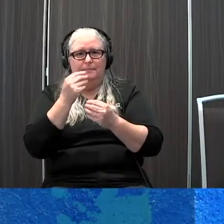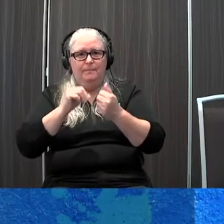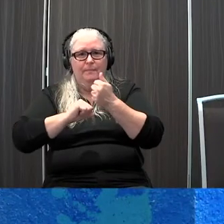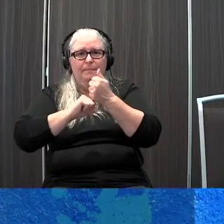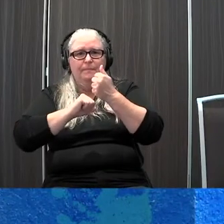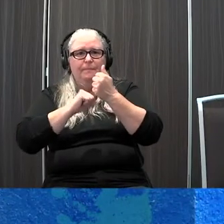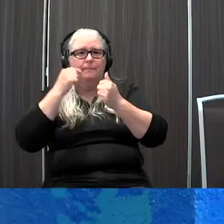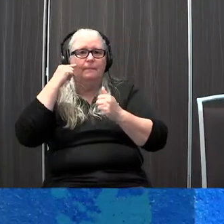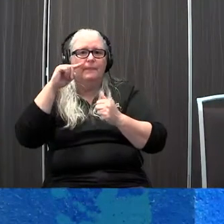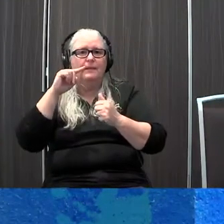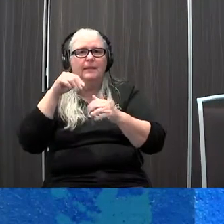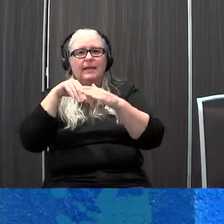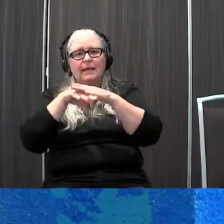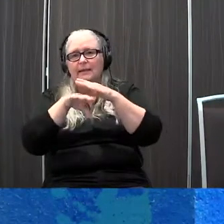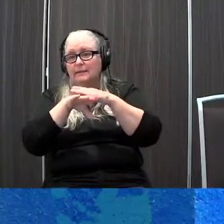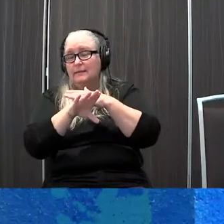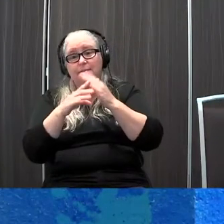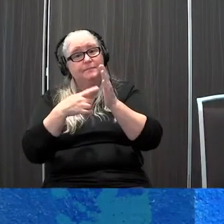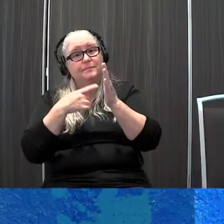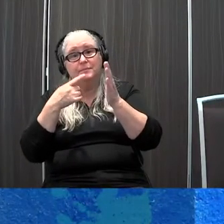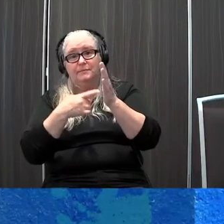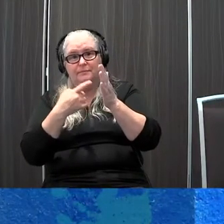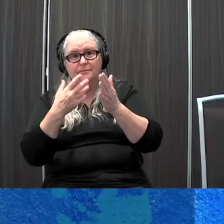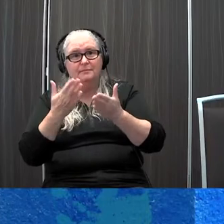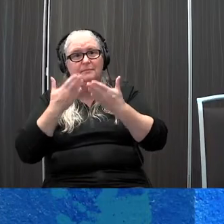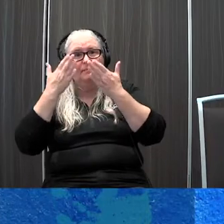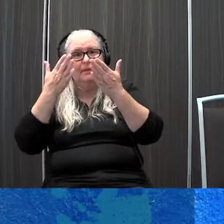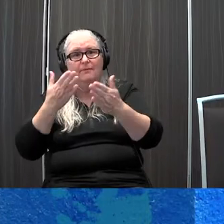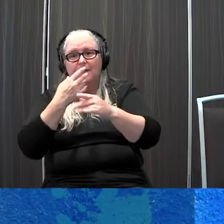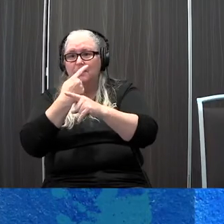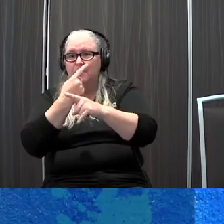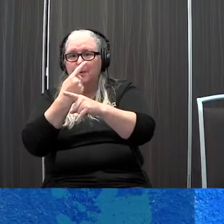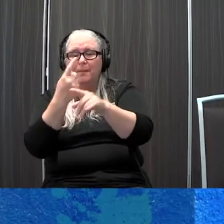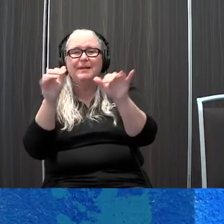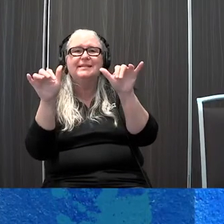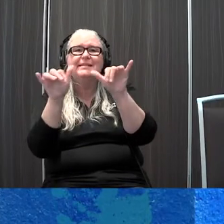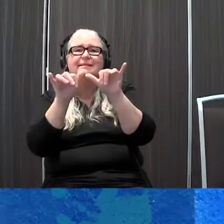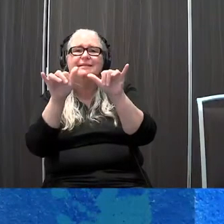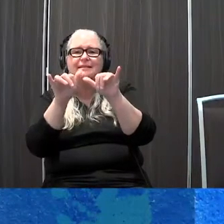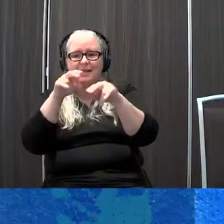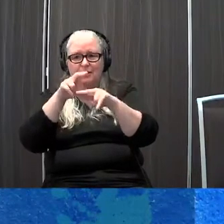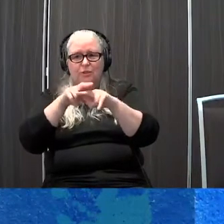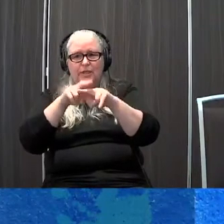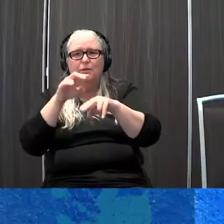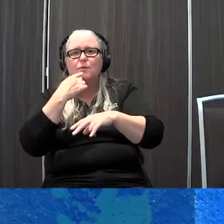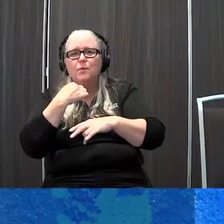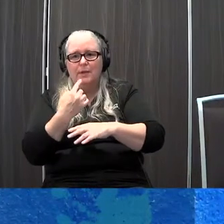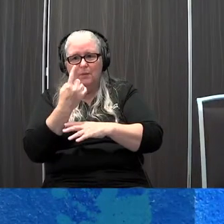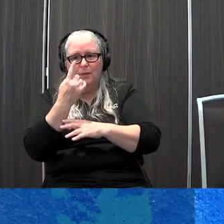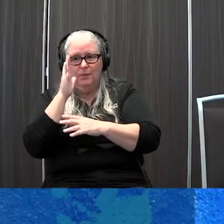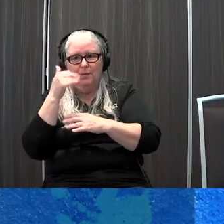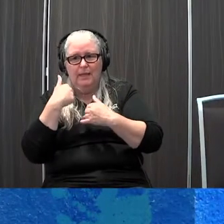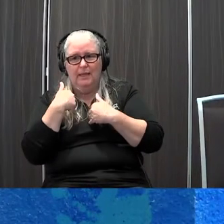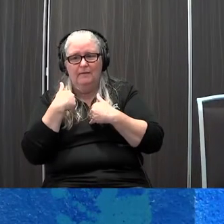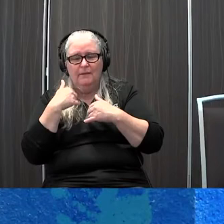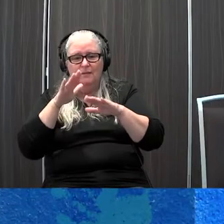access so sometimes it's just as easy as providing an appropriate sized chair this is just a toddler sized chair the red chair which will keep the patient's feet